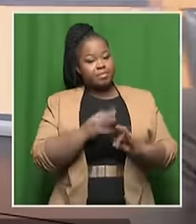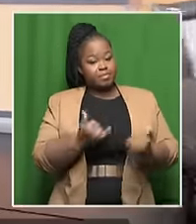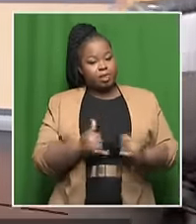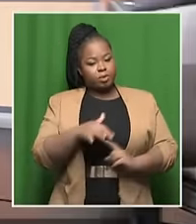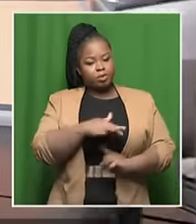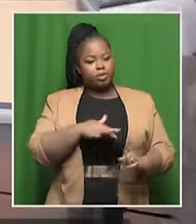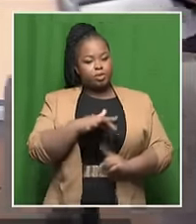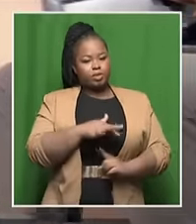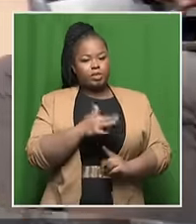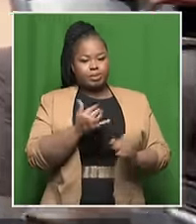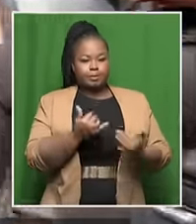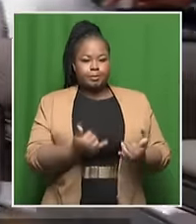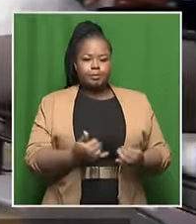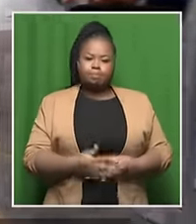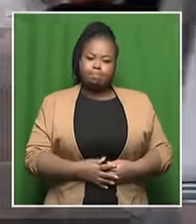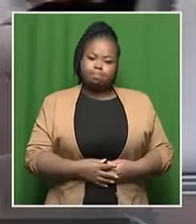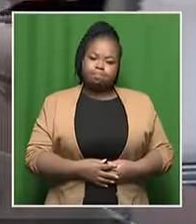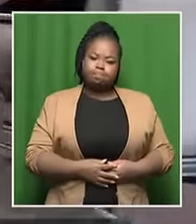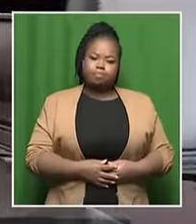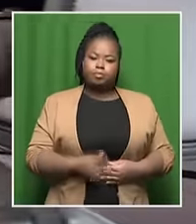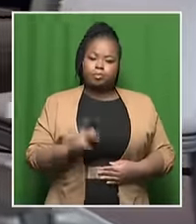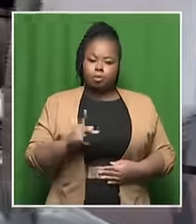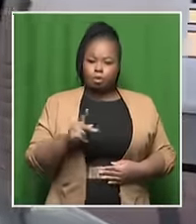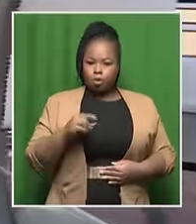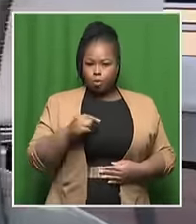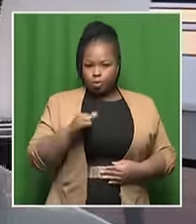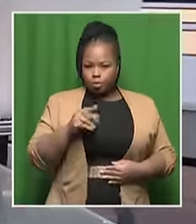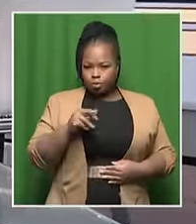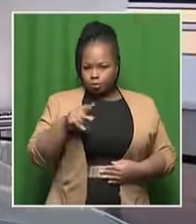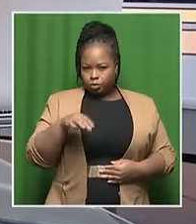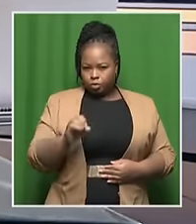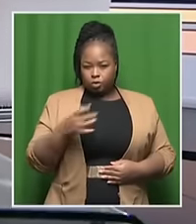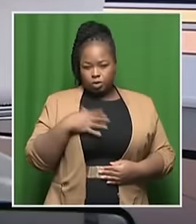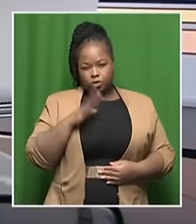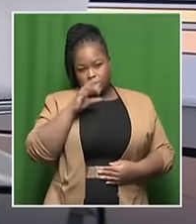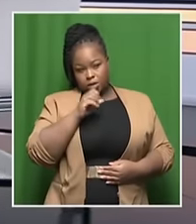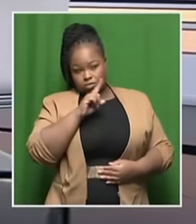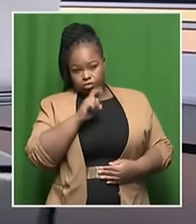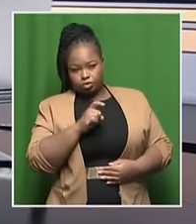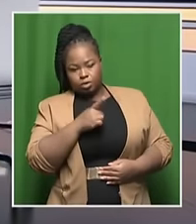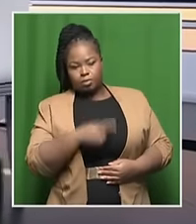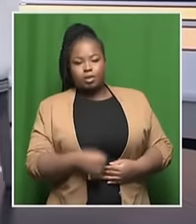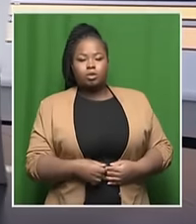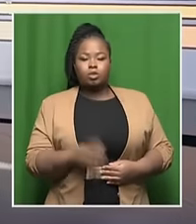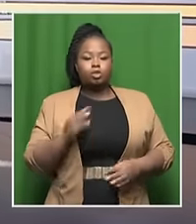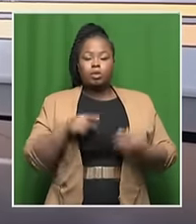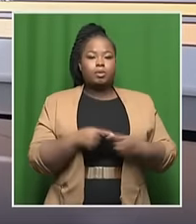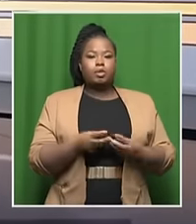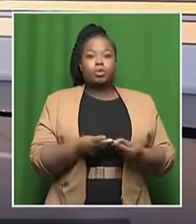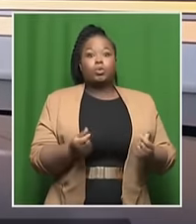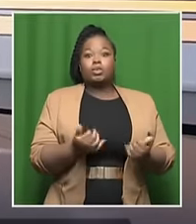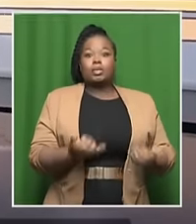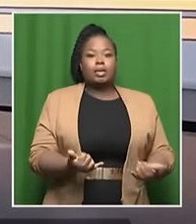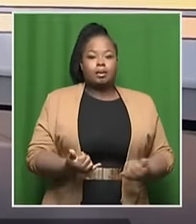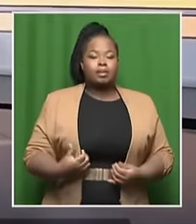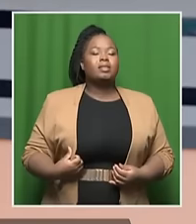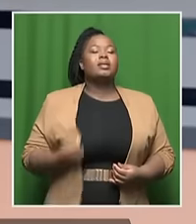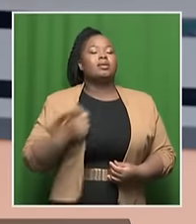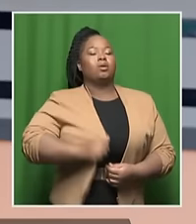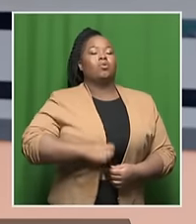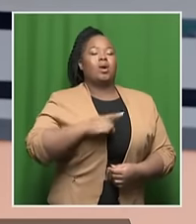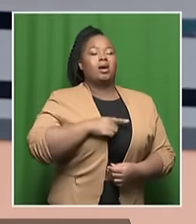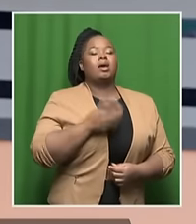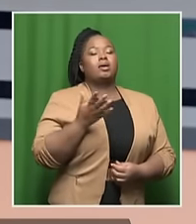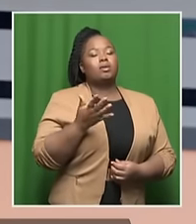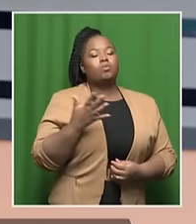situation. And, Chemot, I bring you into the conversation now, and I don't want to talk about the solution right now, because that's where we're headed, but